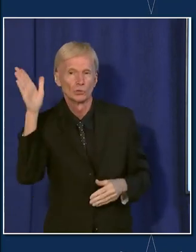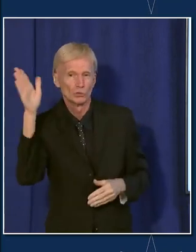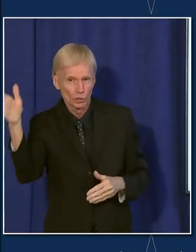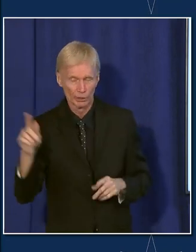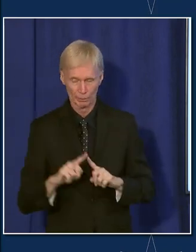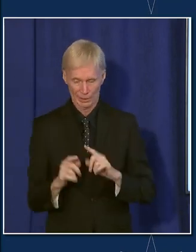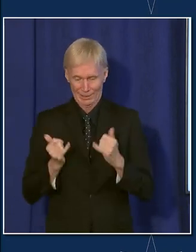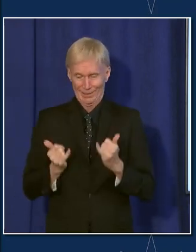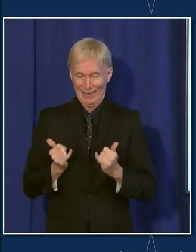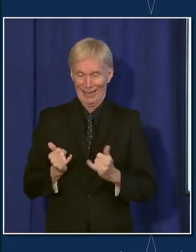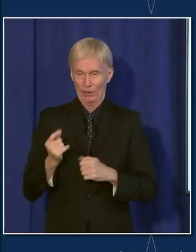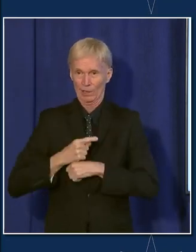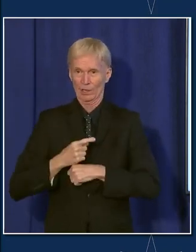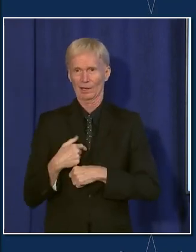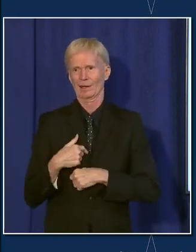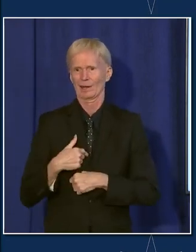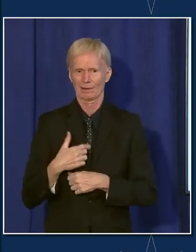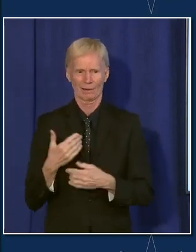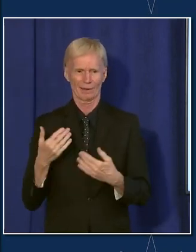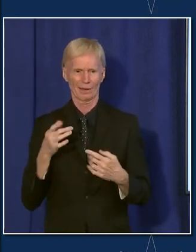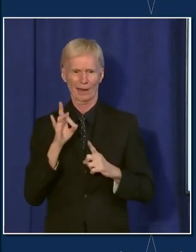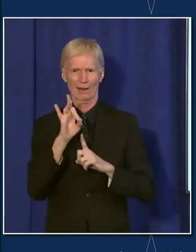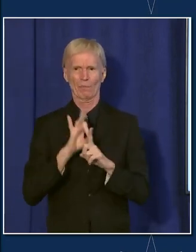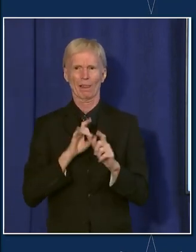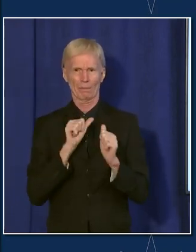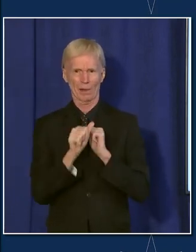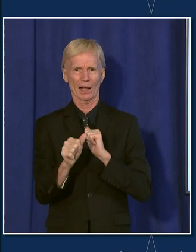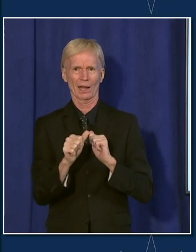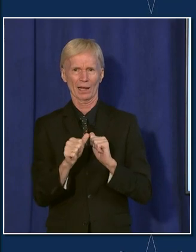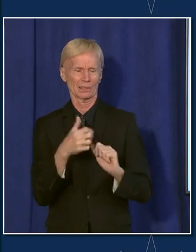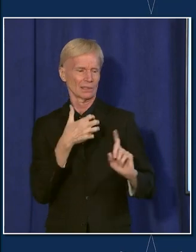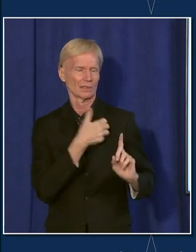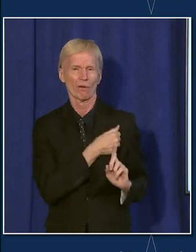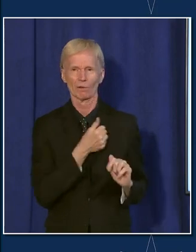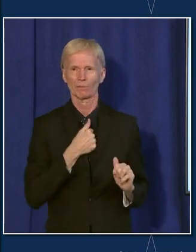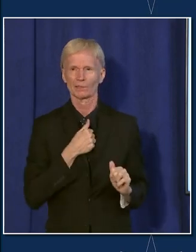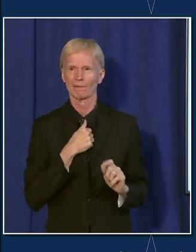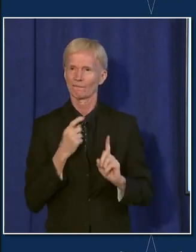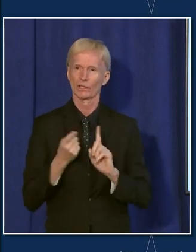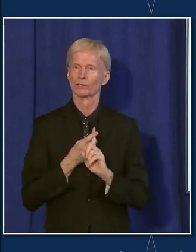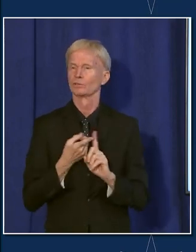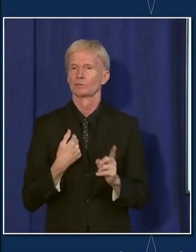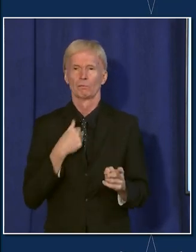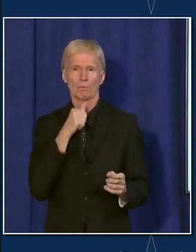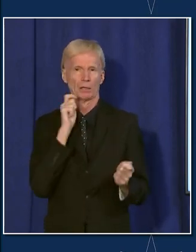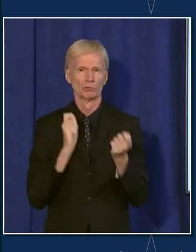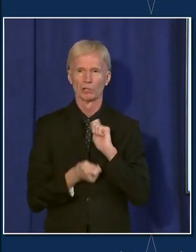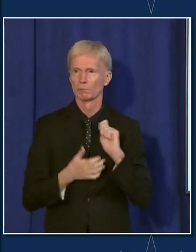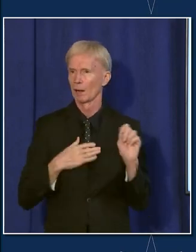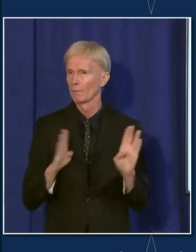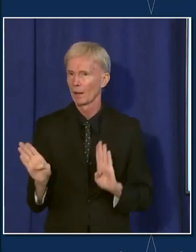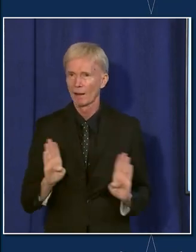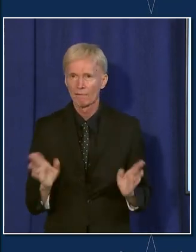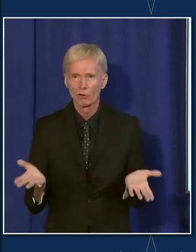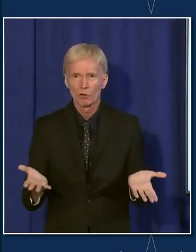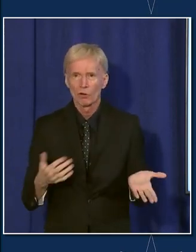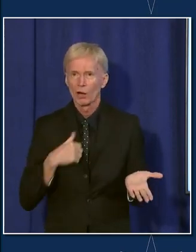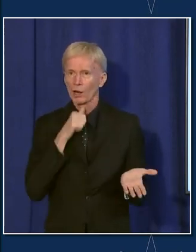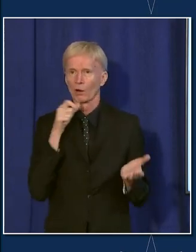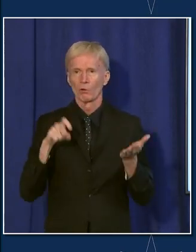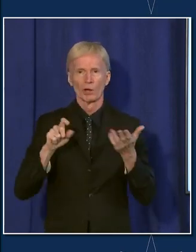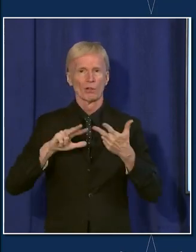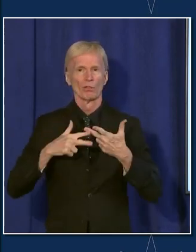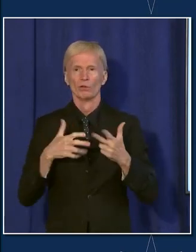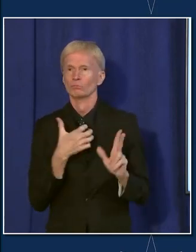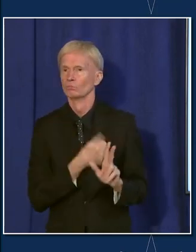I'm someone who is almost eight months from having gotten my first COVID vaccine. I'm not changing my behavior in any way. I'm not looking for another booster